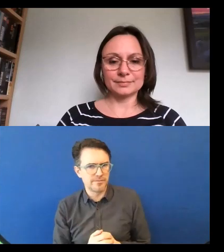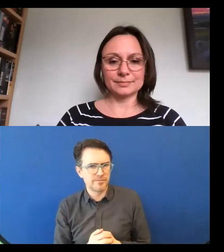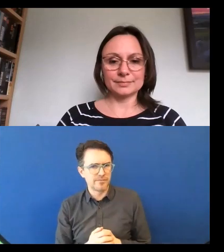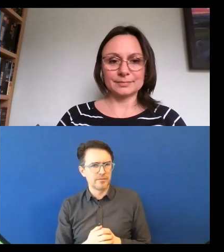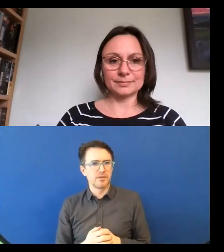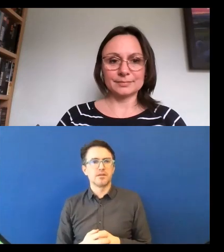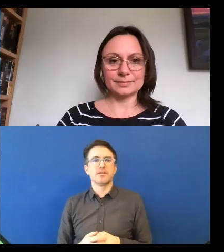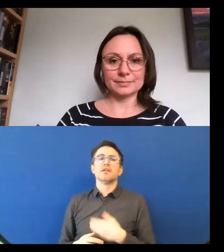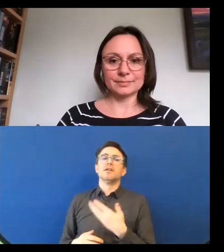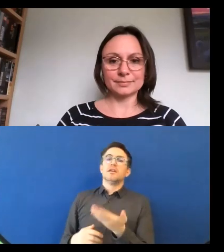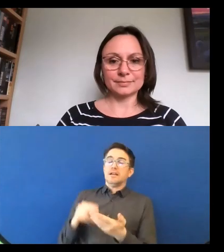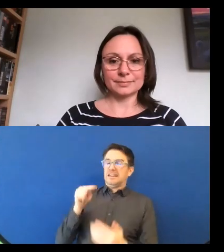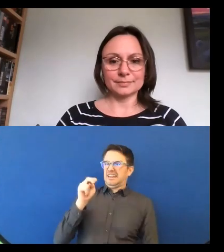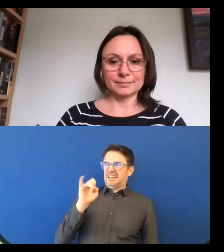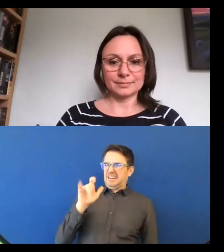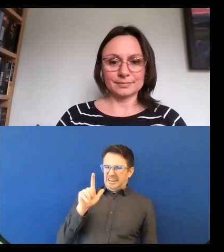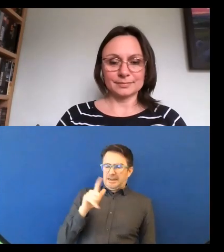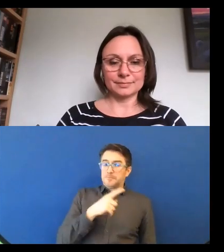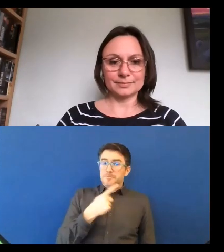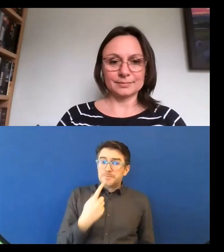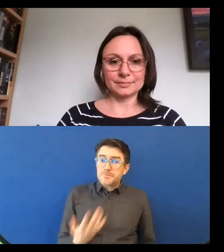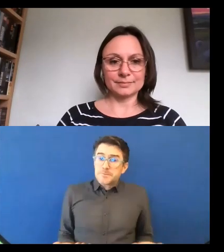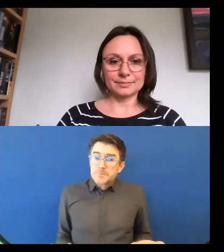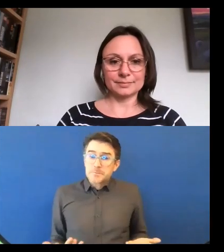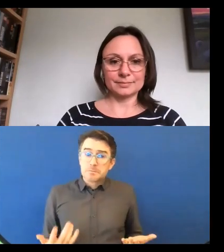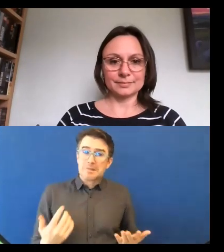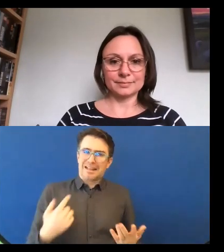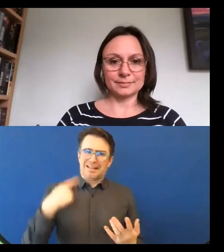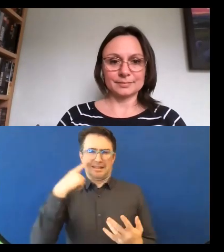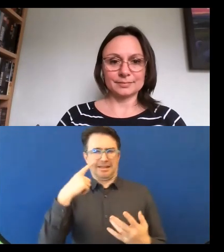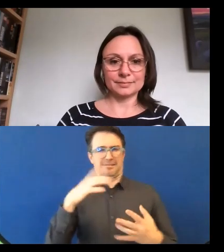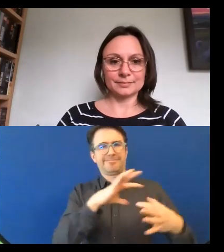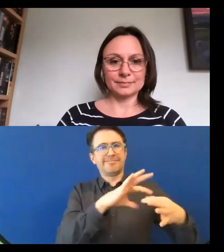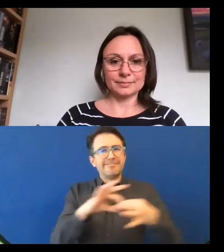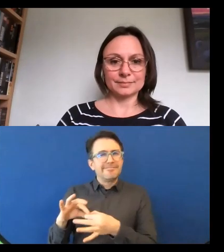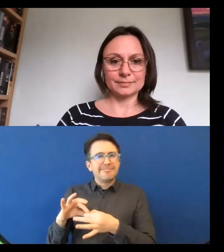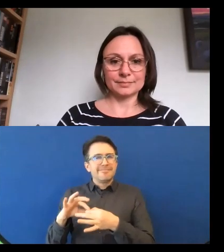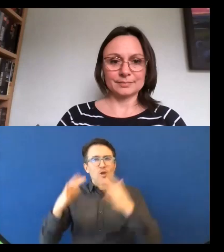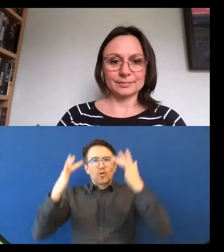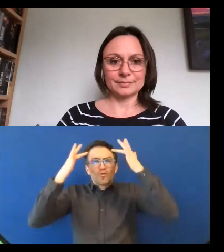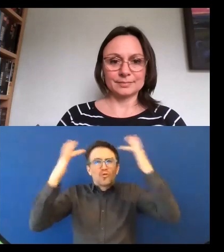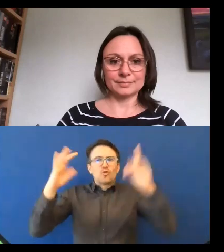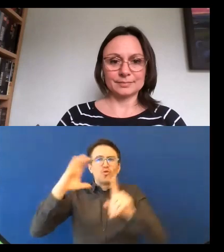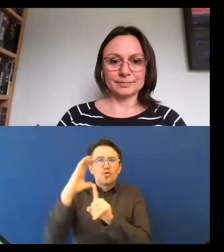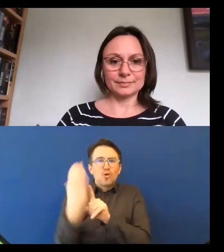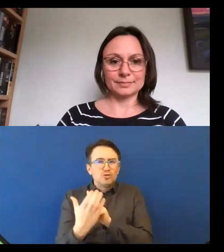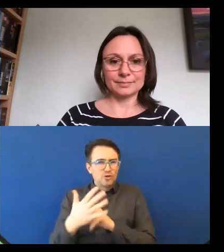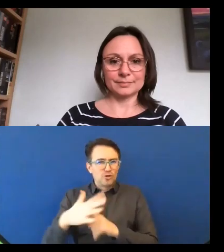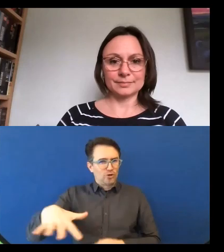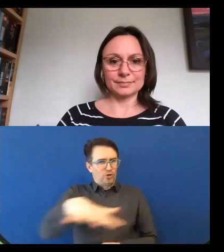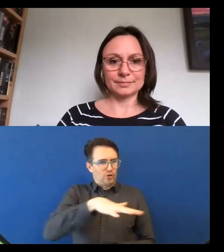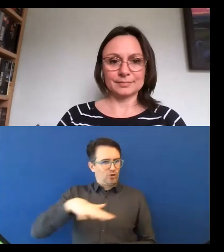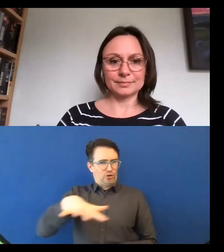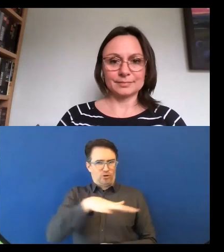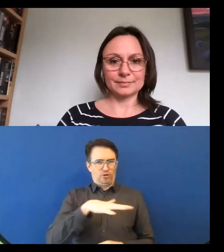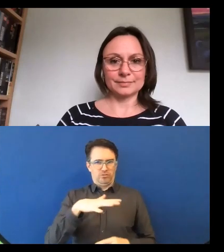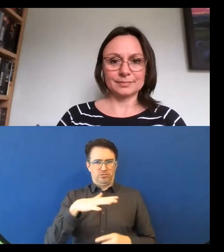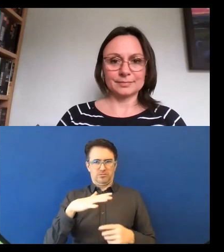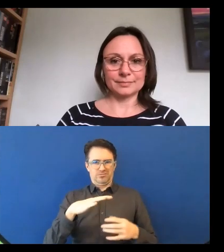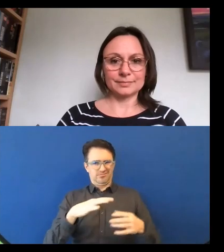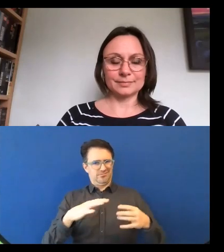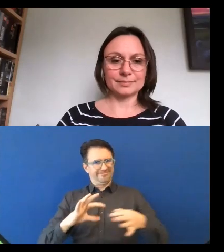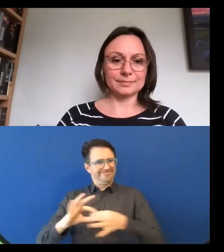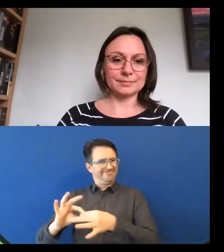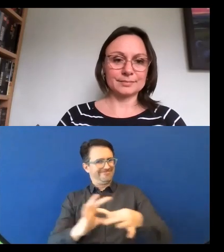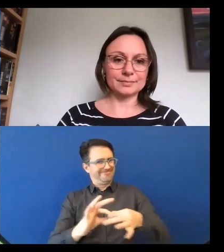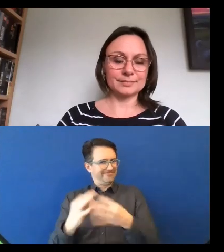I'd quite like to sort of just reference the points that Nancy just made. Essentially, if we are only running these